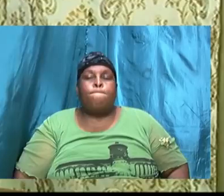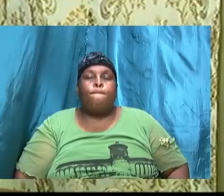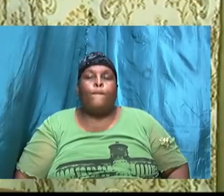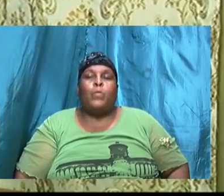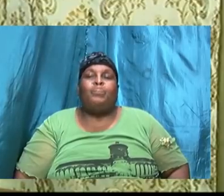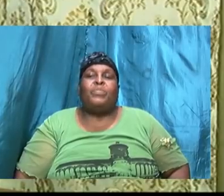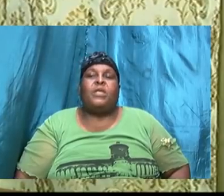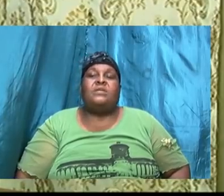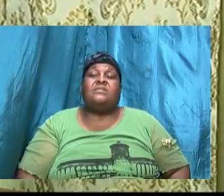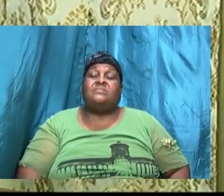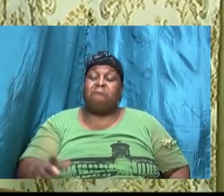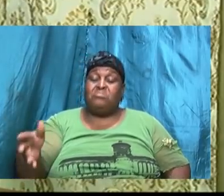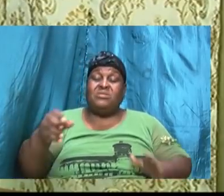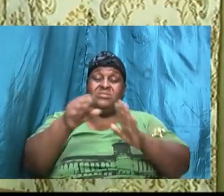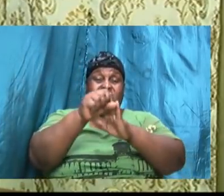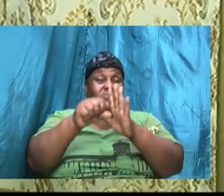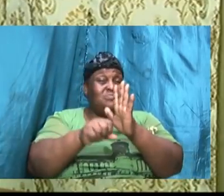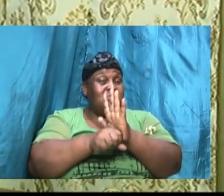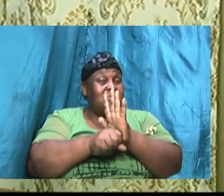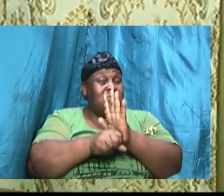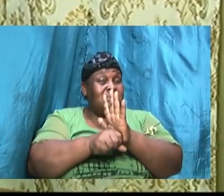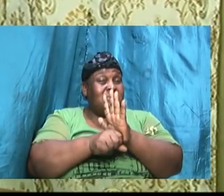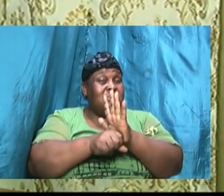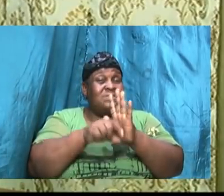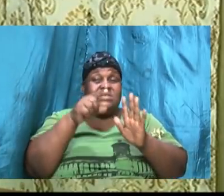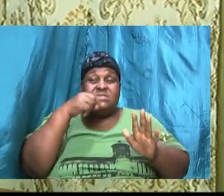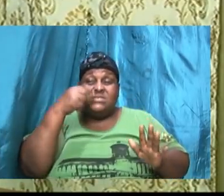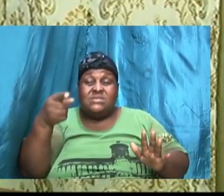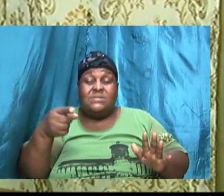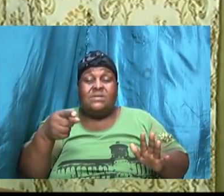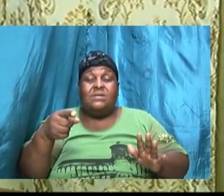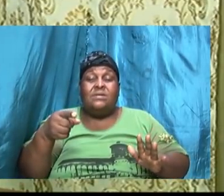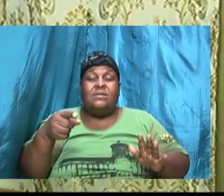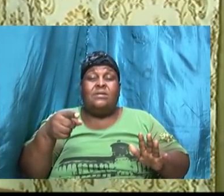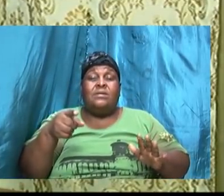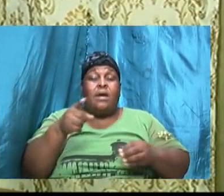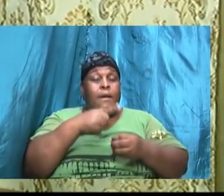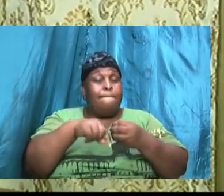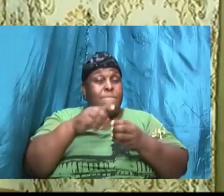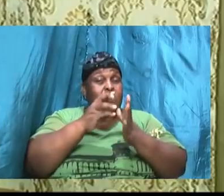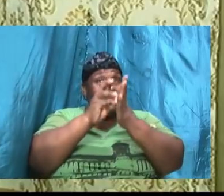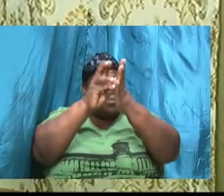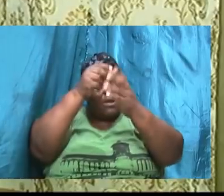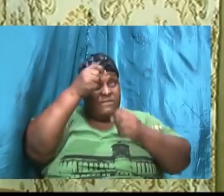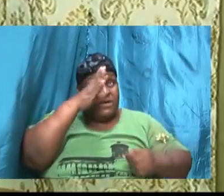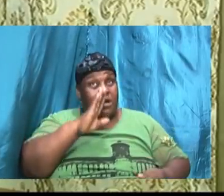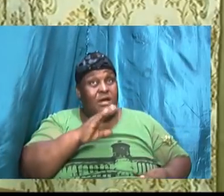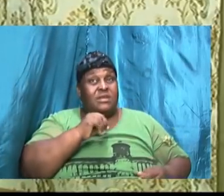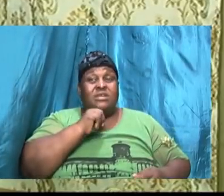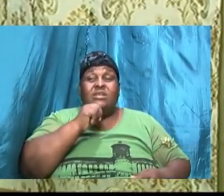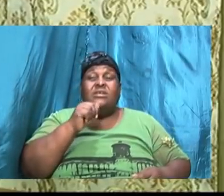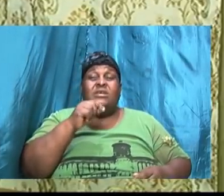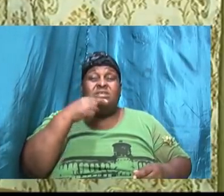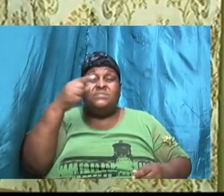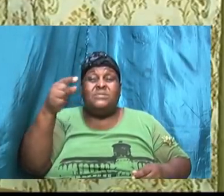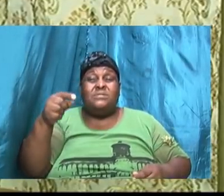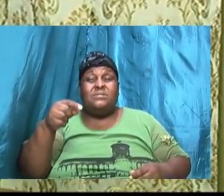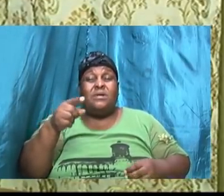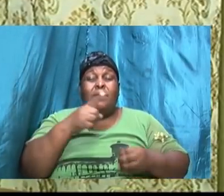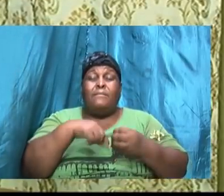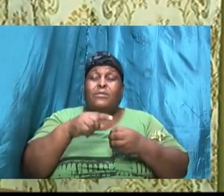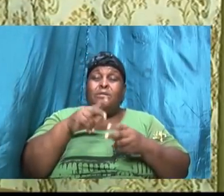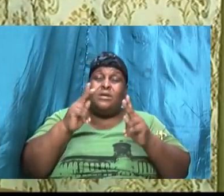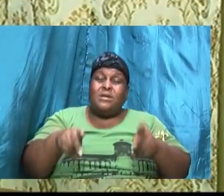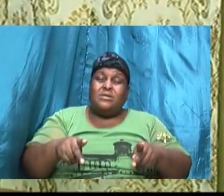these scriptures as it pertains to the will of God is now talking about persons that are trying their best to